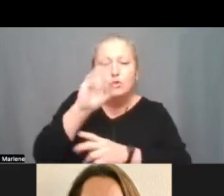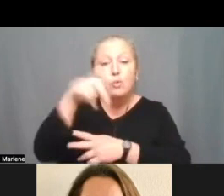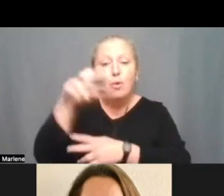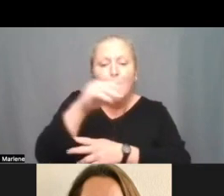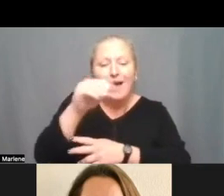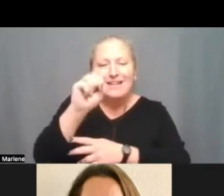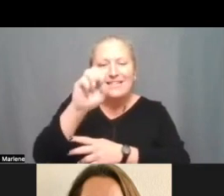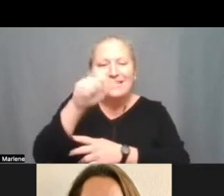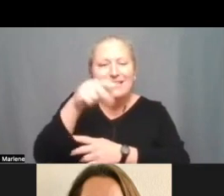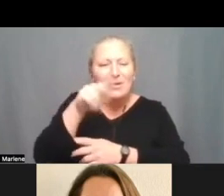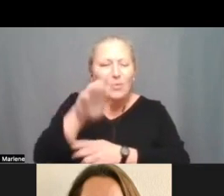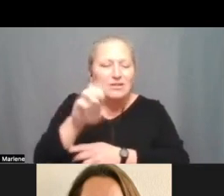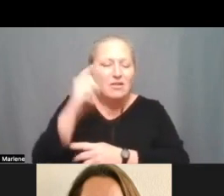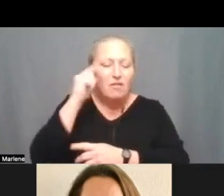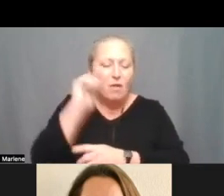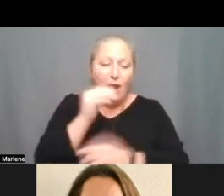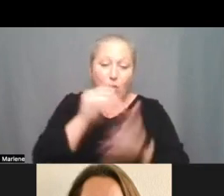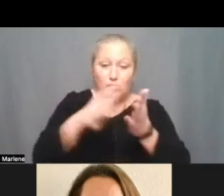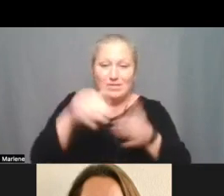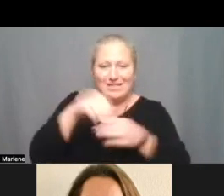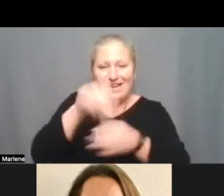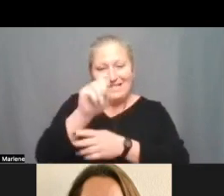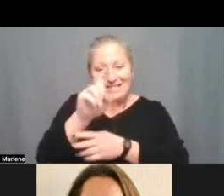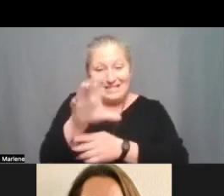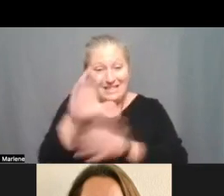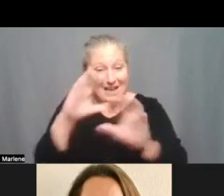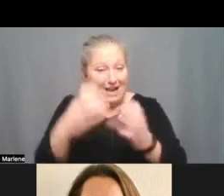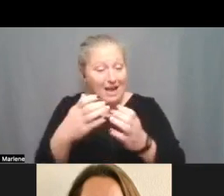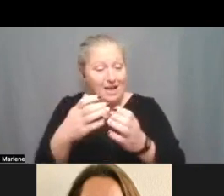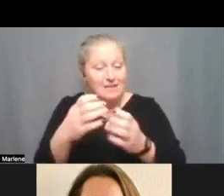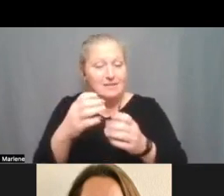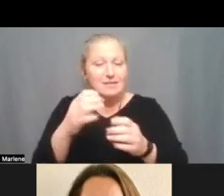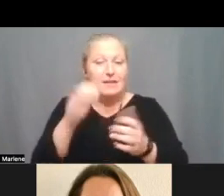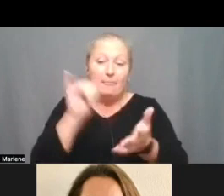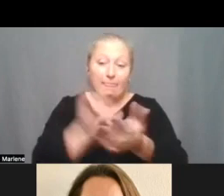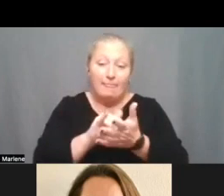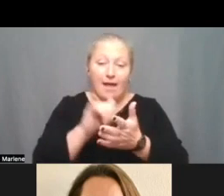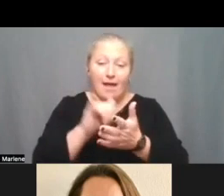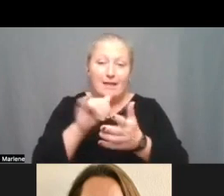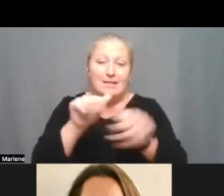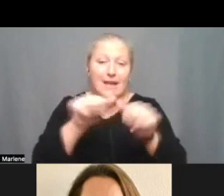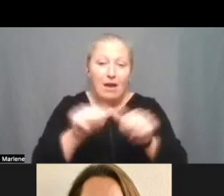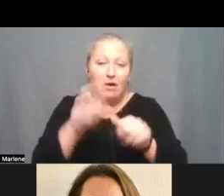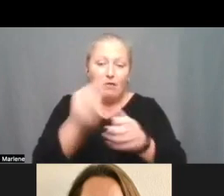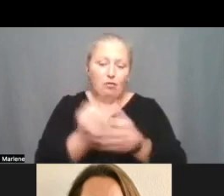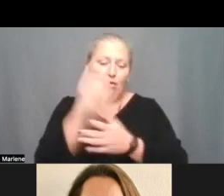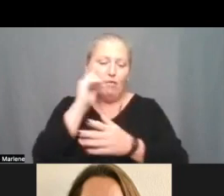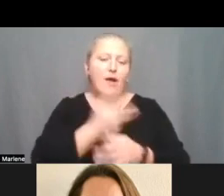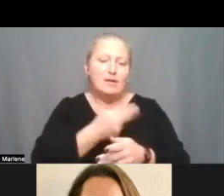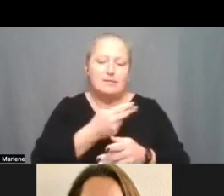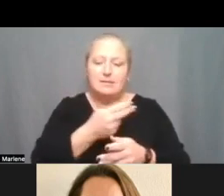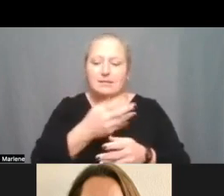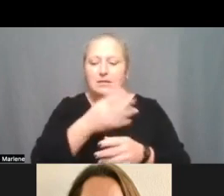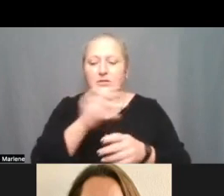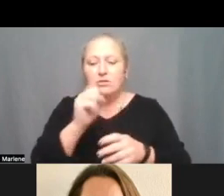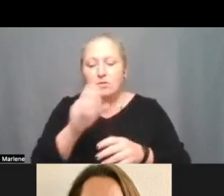um for our students in sdc classes is uh that's that's an area of growth for us and so